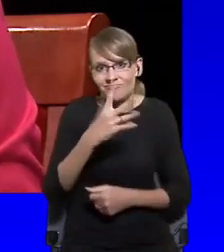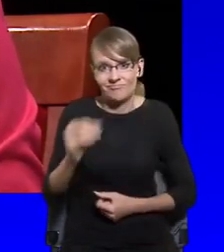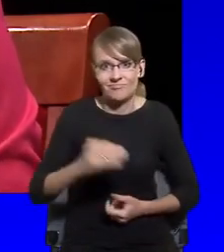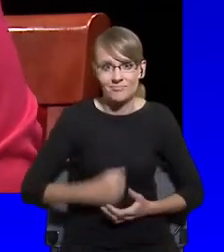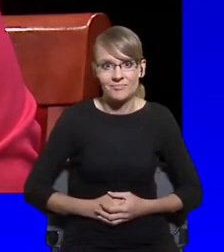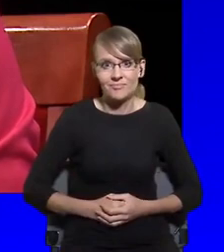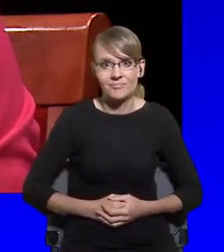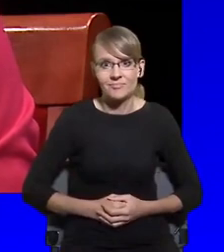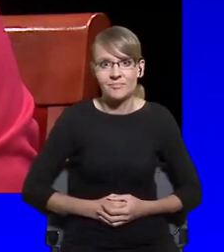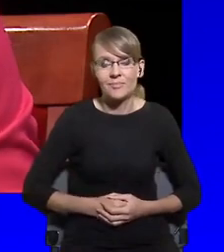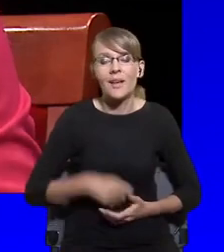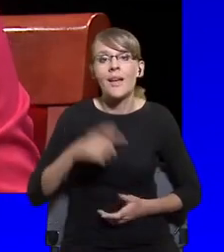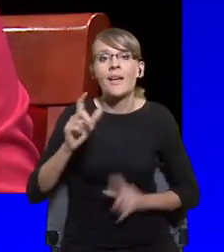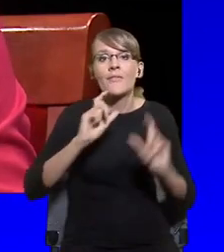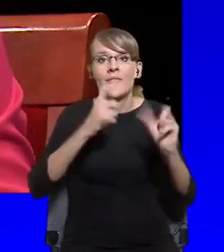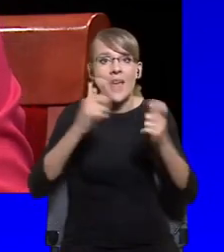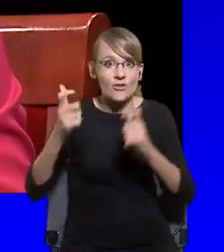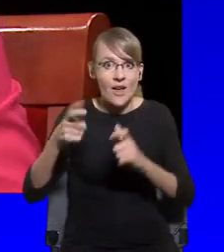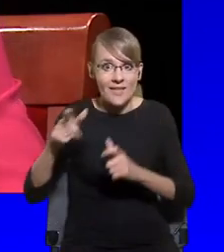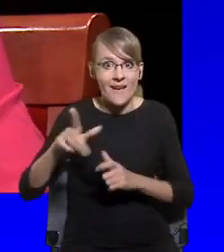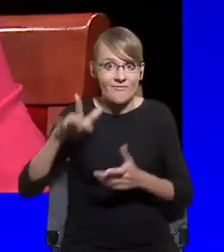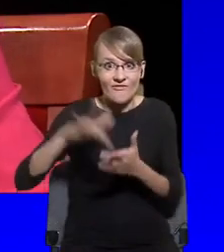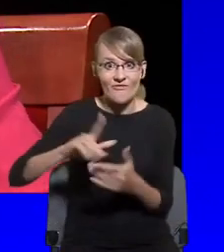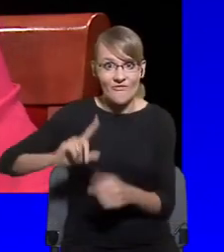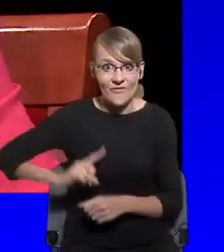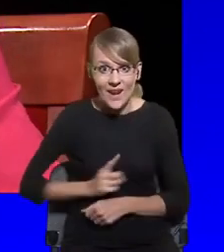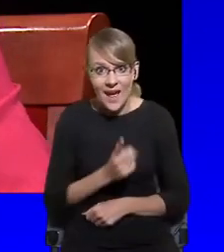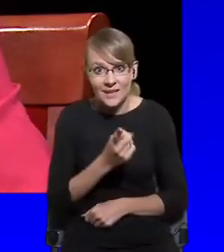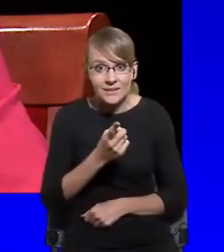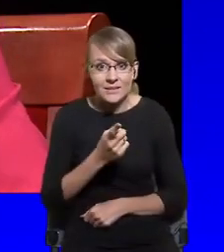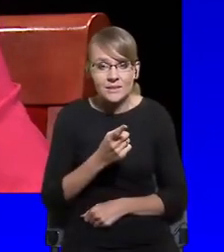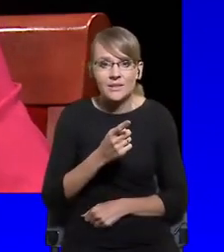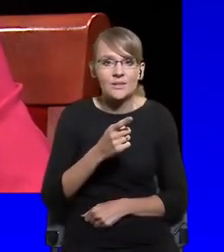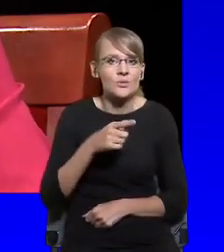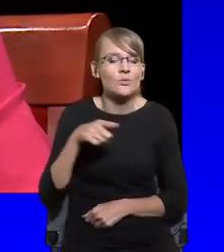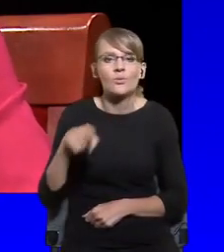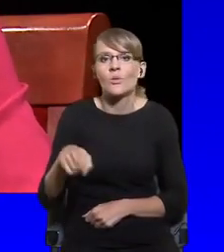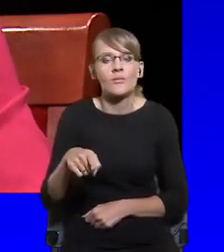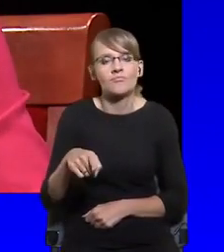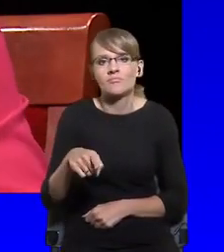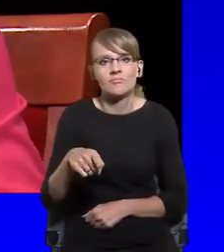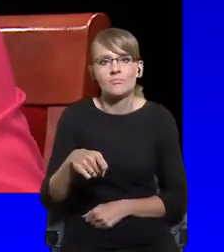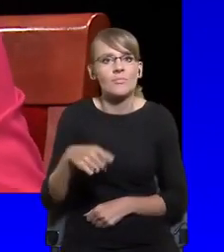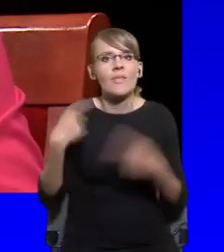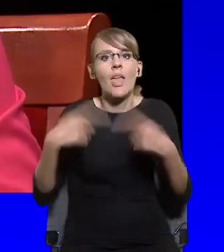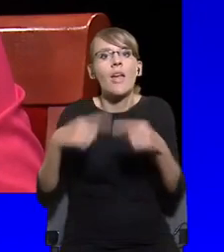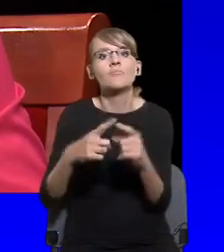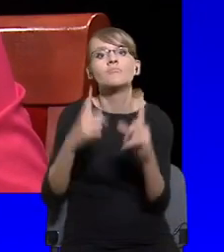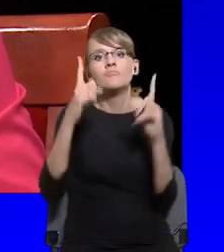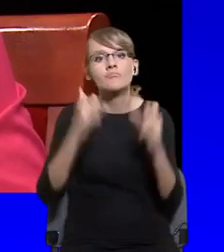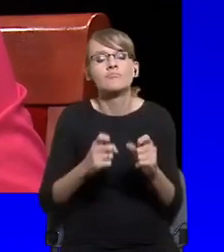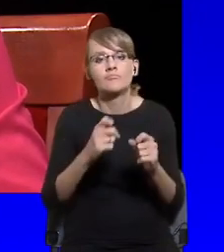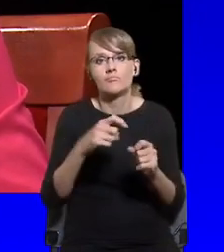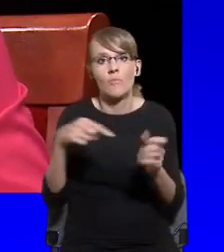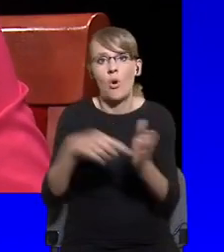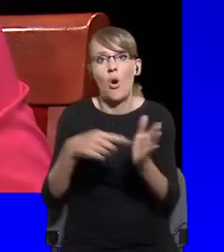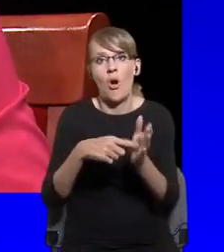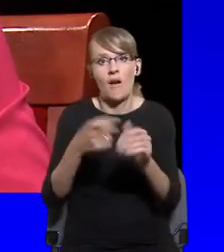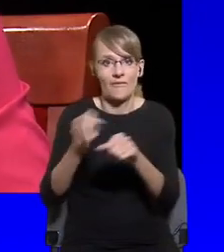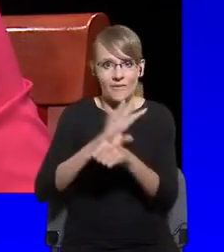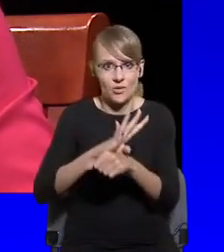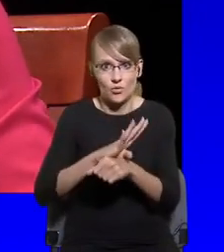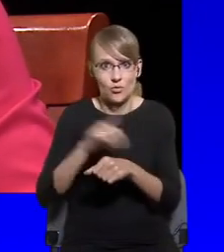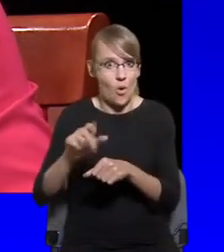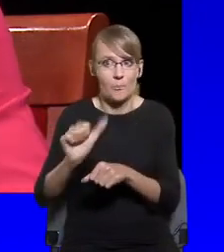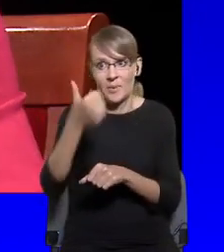in France has, have, have, have not started with, with COVID-19. So, so this is, this is one, uh, this is